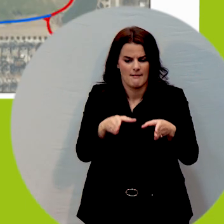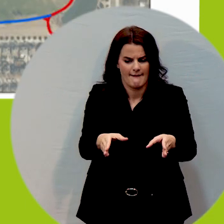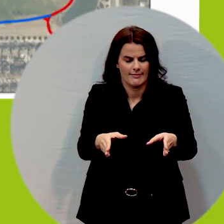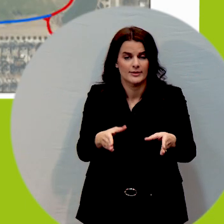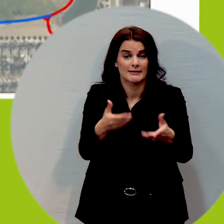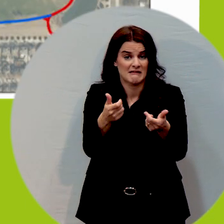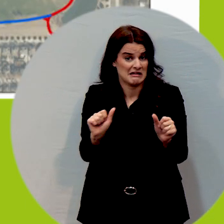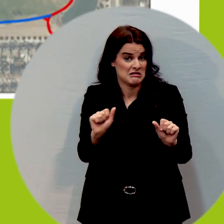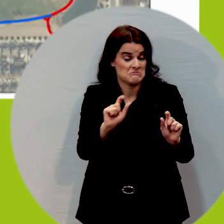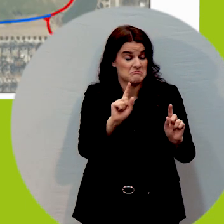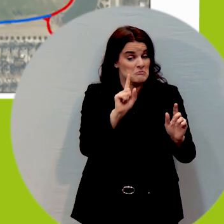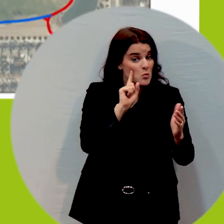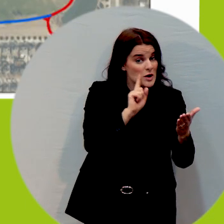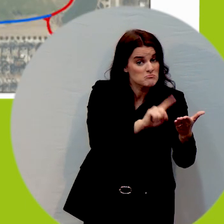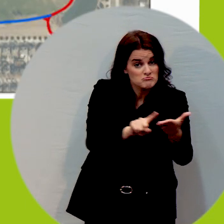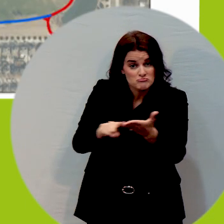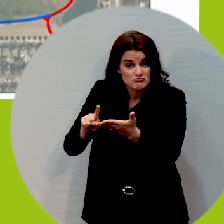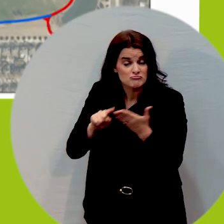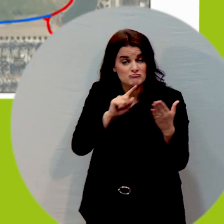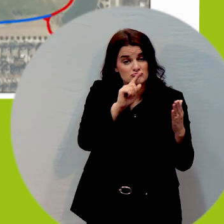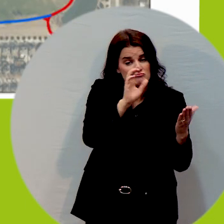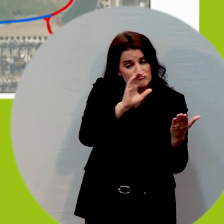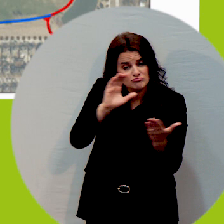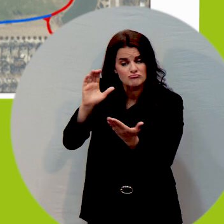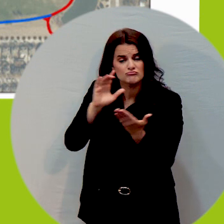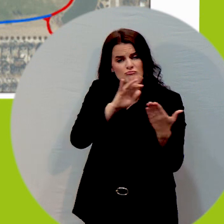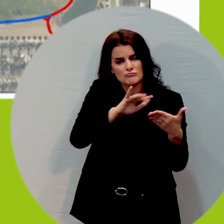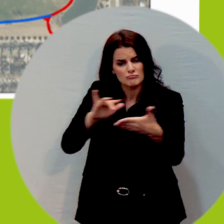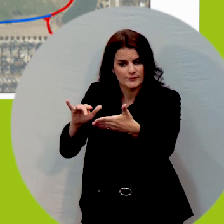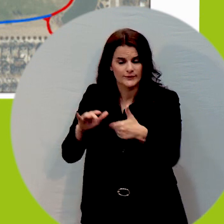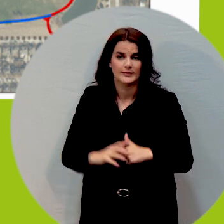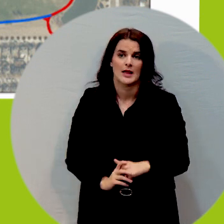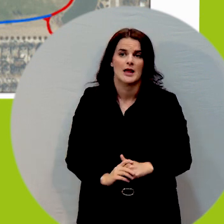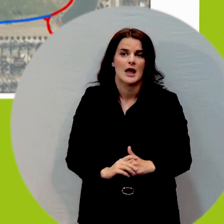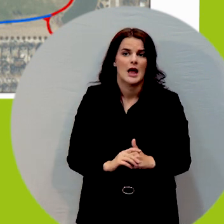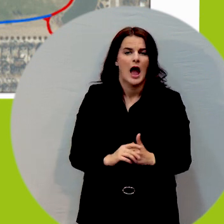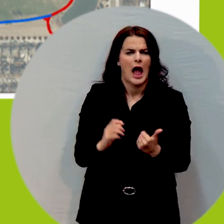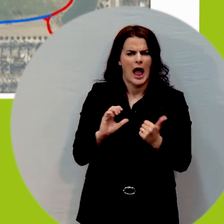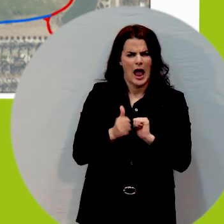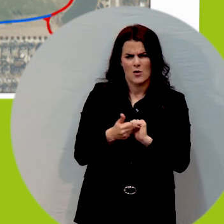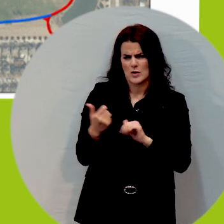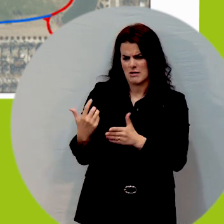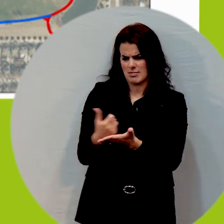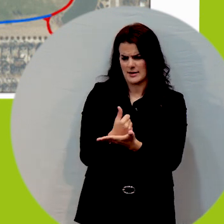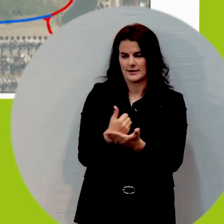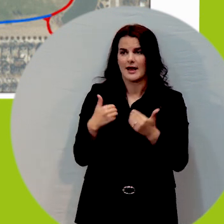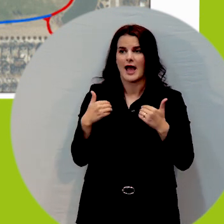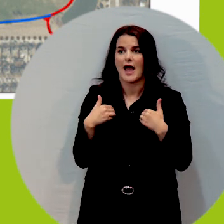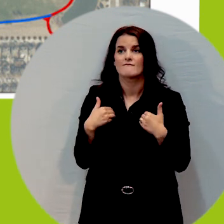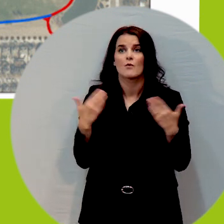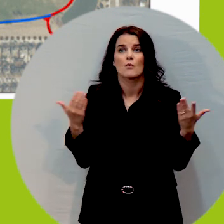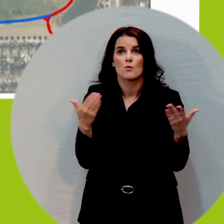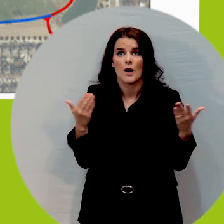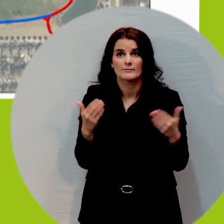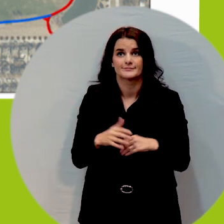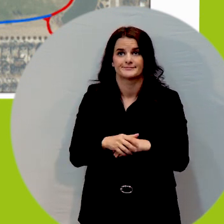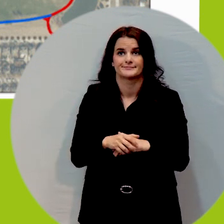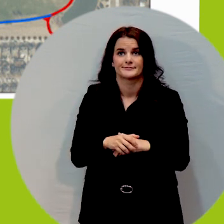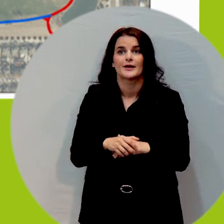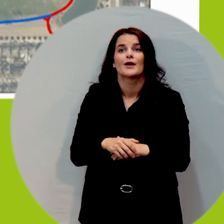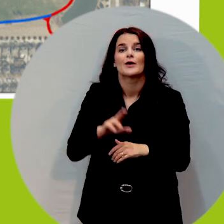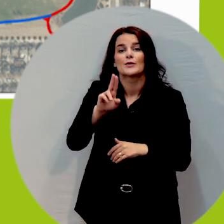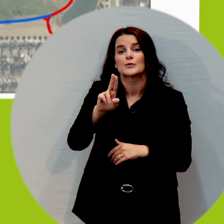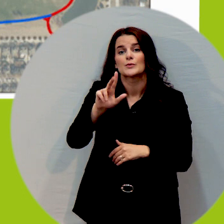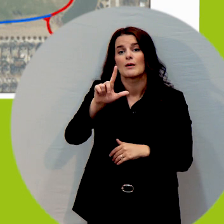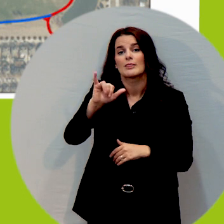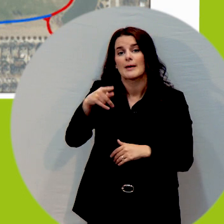pathway? And what we used to collect all this was a unique piece of technology we call the ULIP ADA. So the